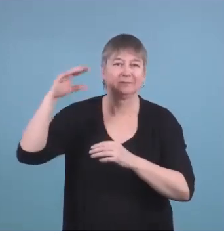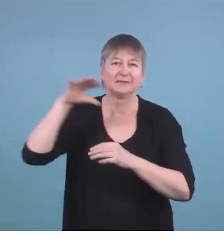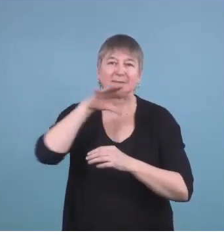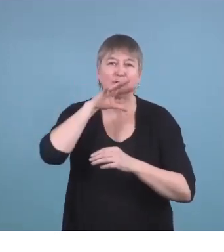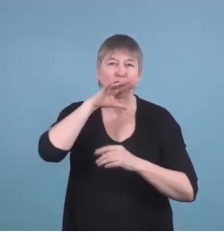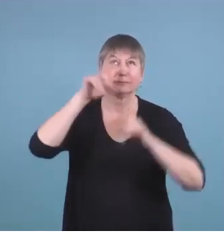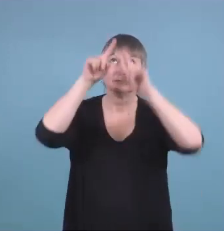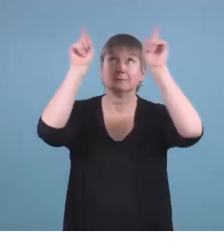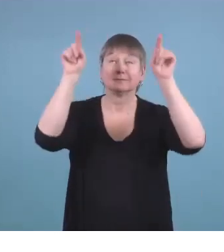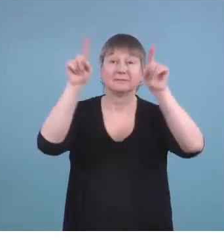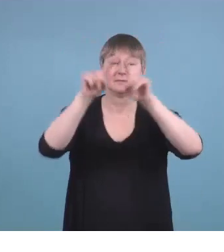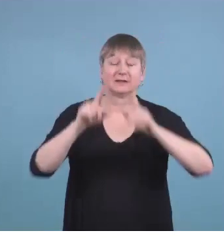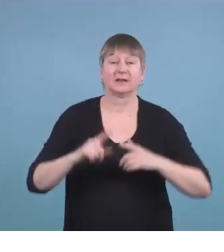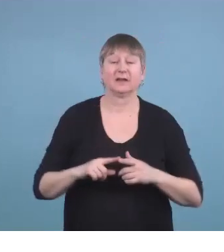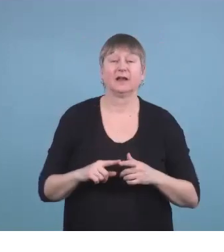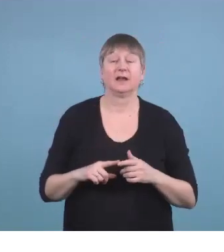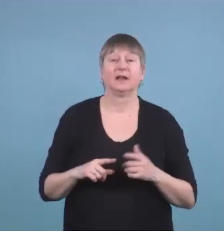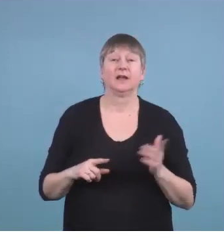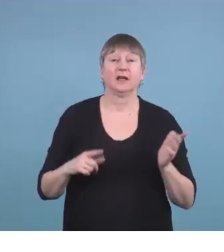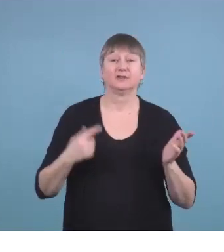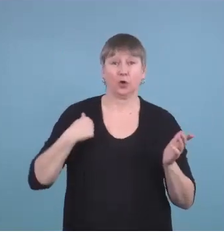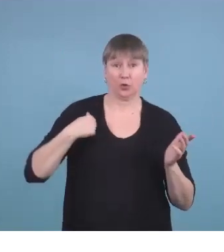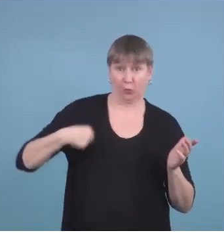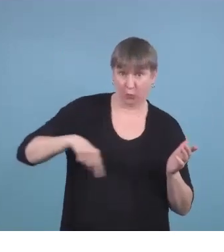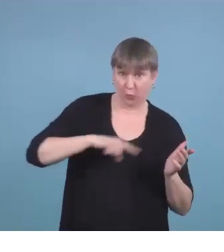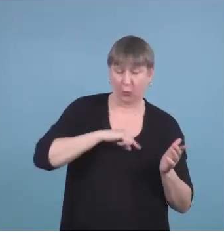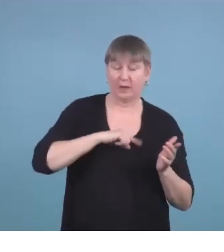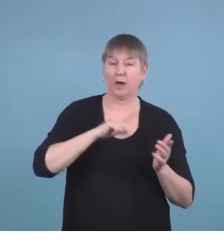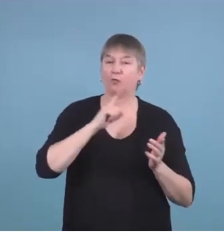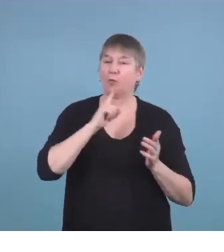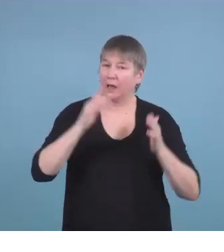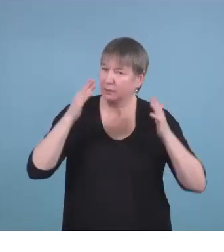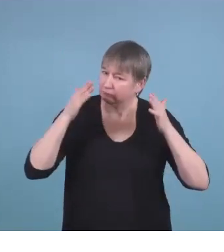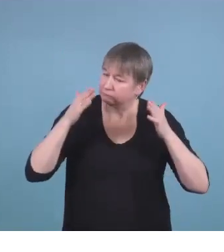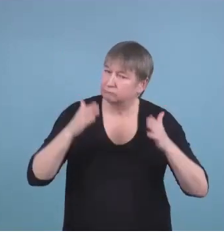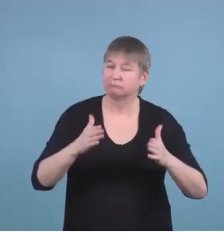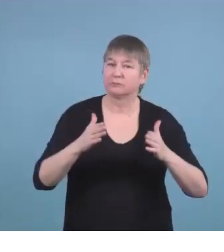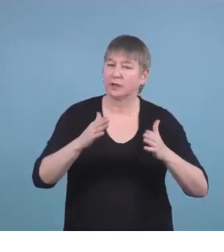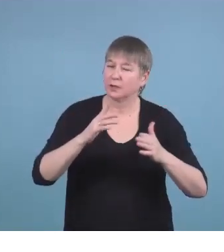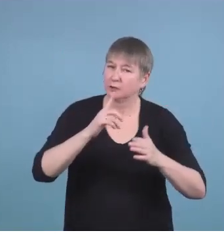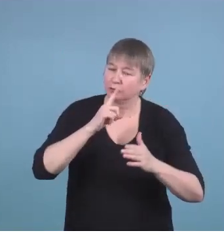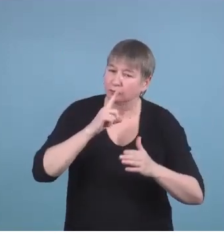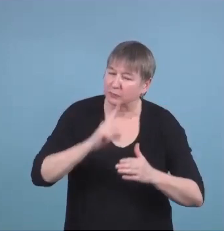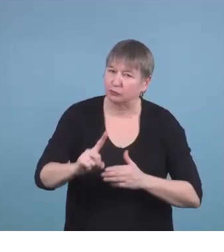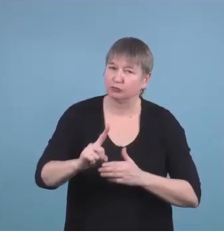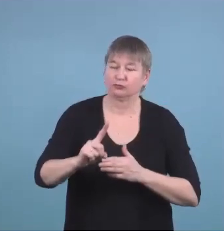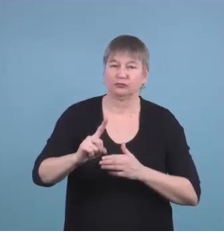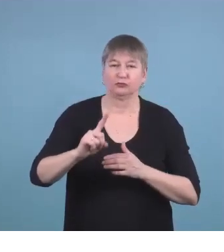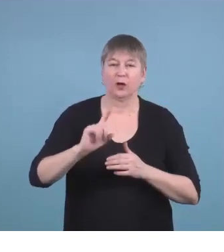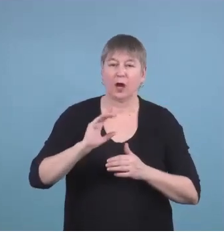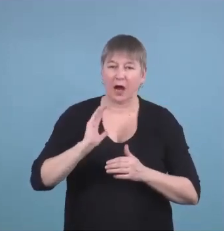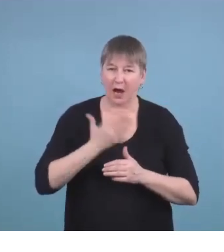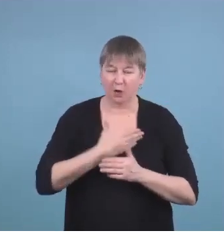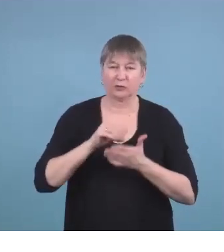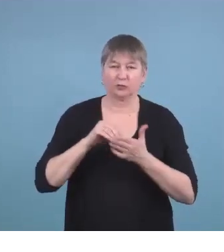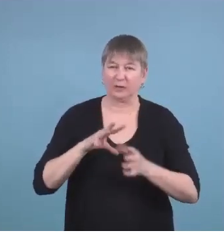we have made a very concerted effort to make sure our kids are included